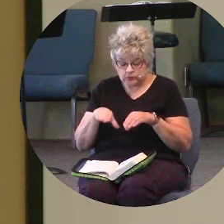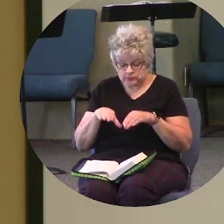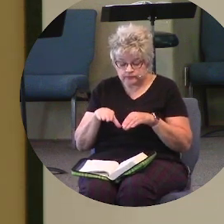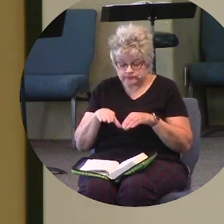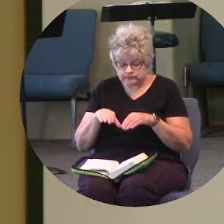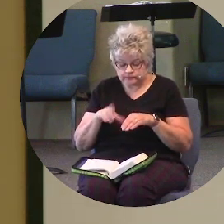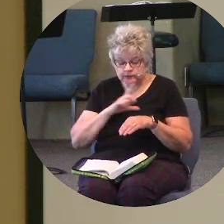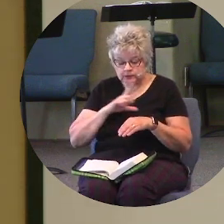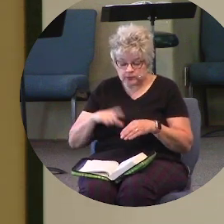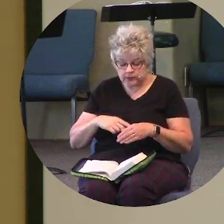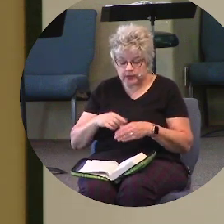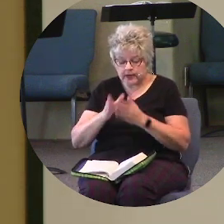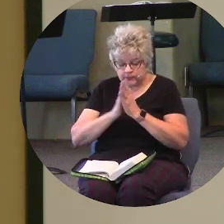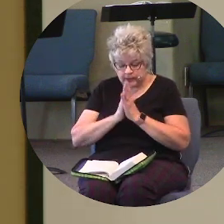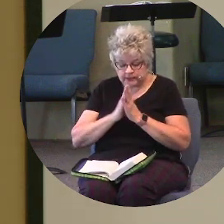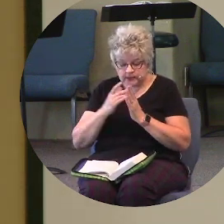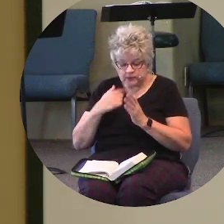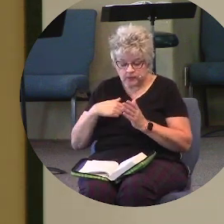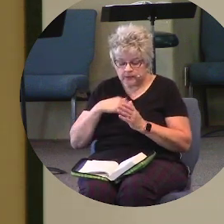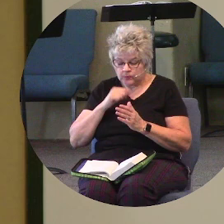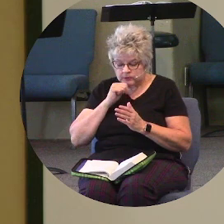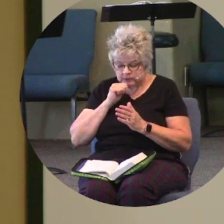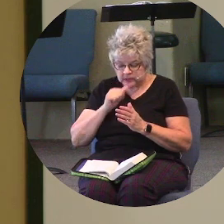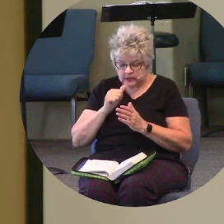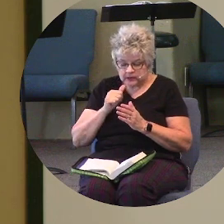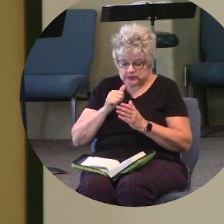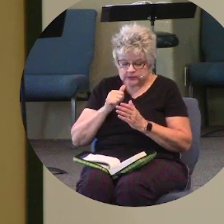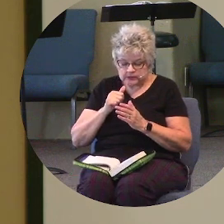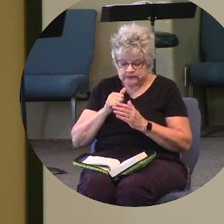And Lord, I pray that we simply will not take for granted